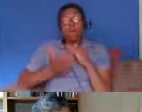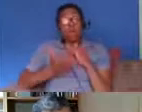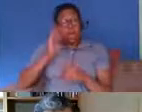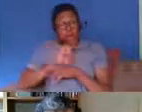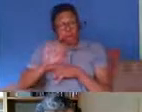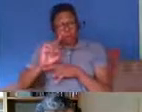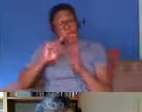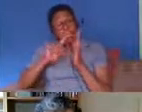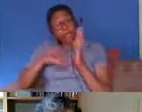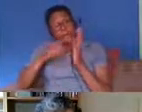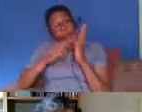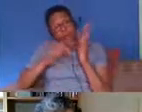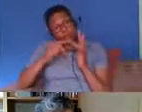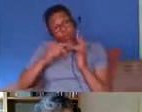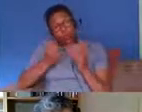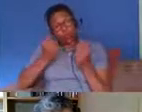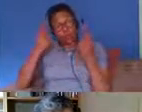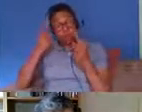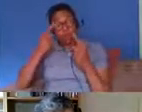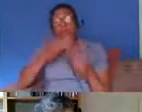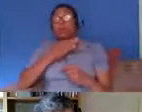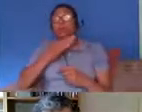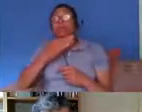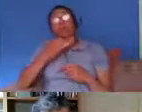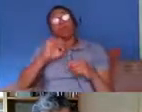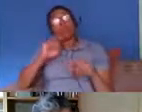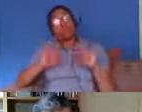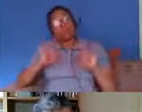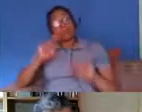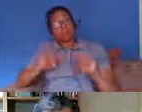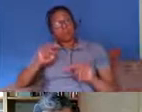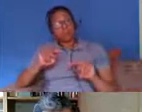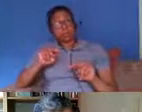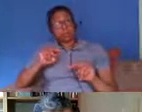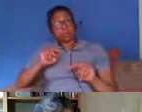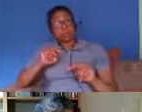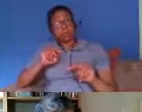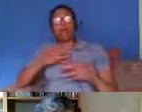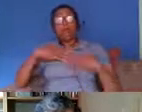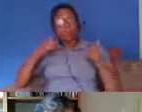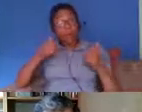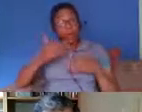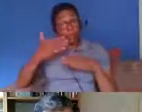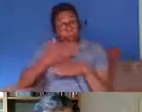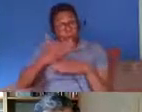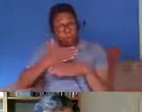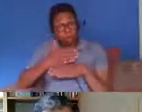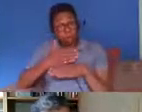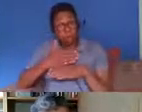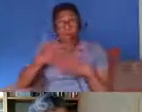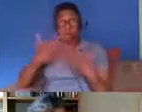find that risk assessments of healthcare workers still have not been done less than 25